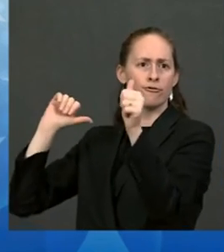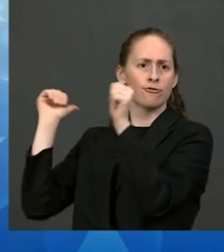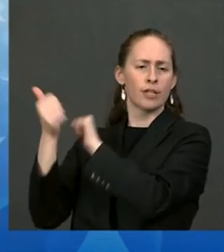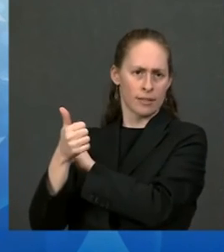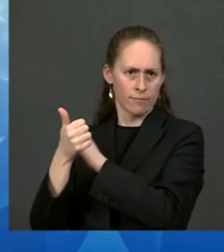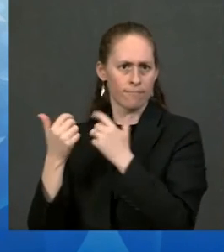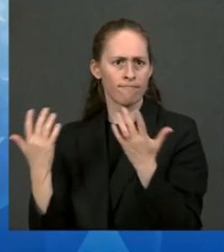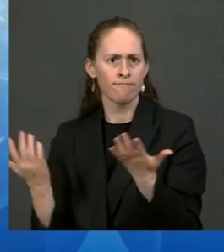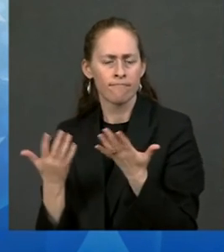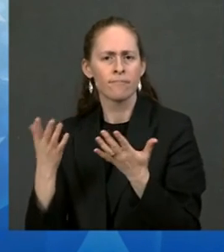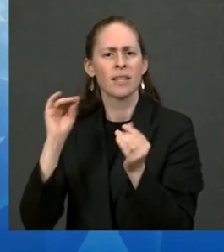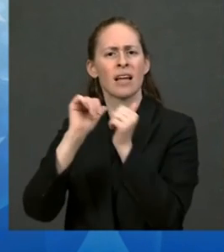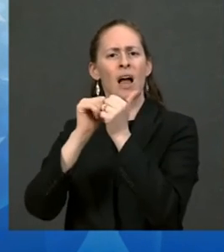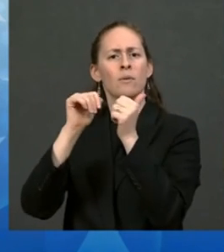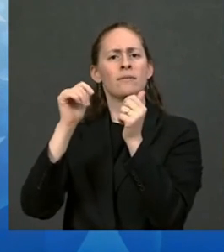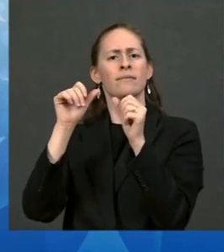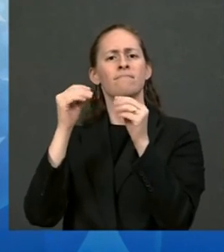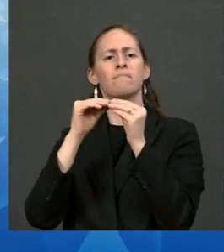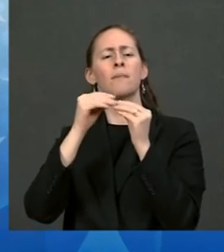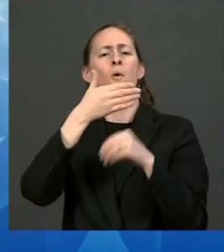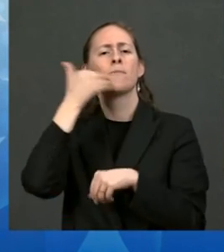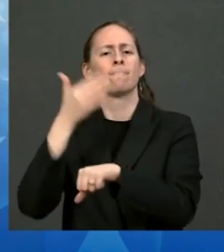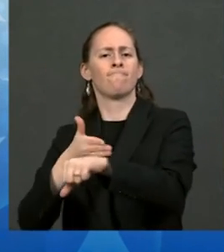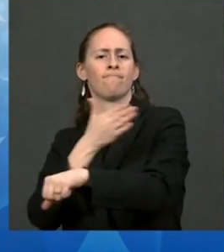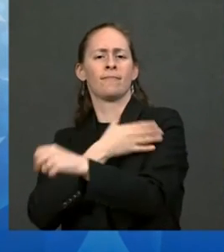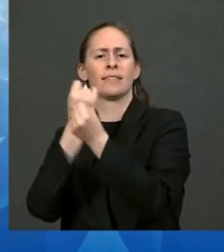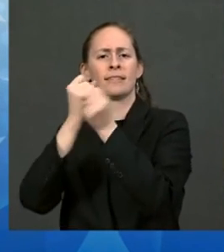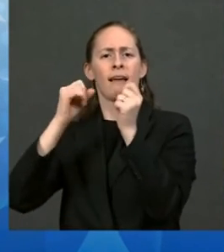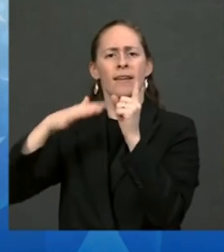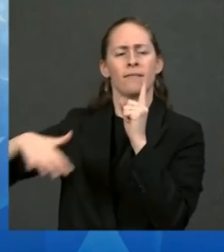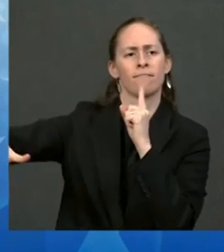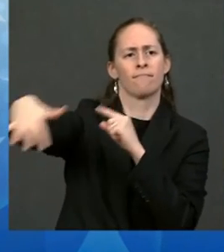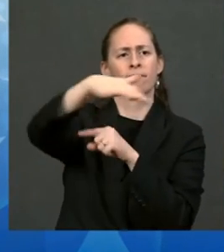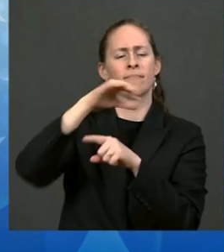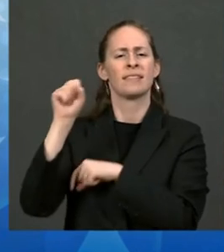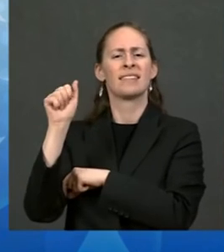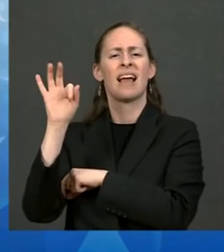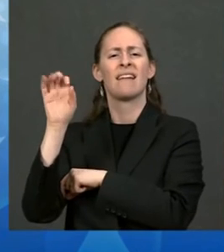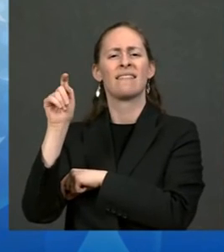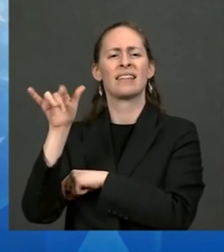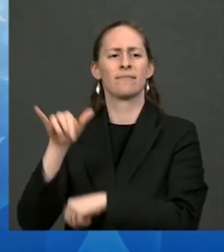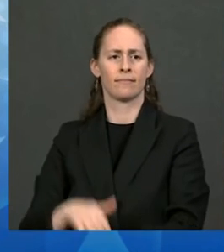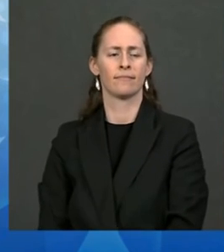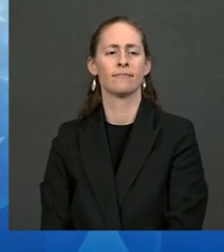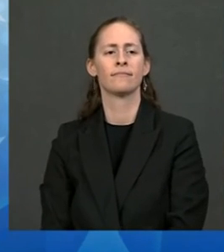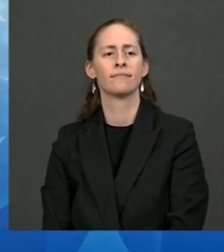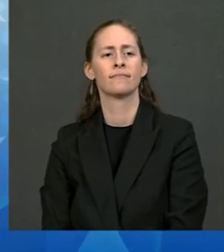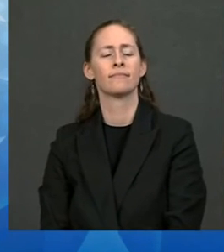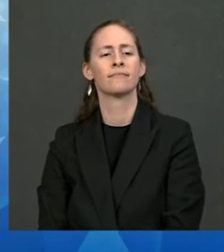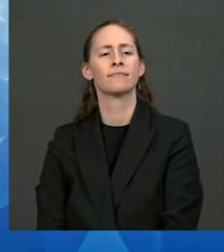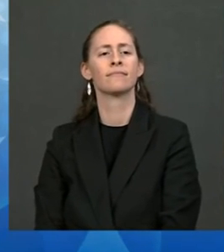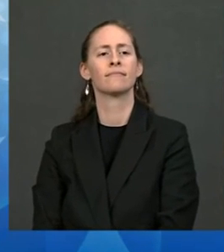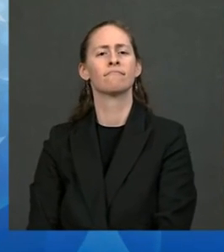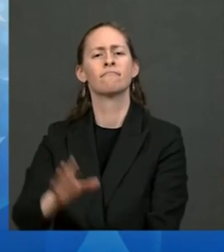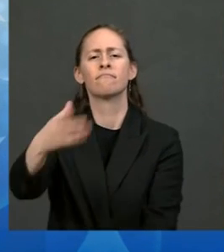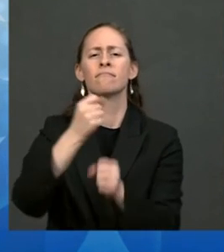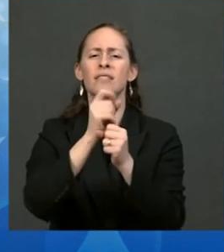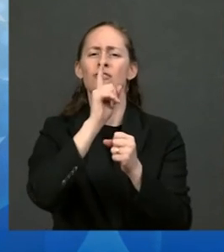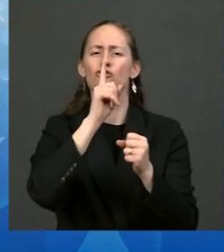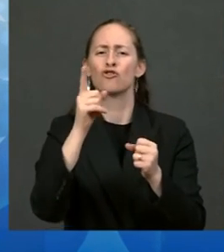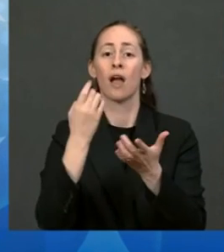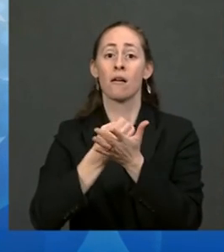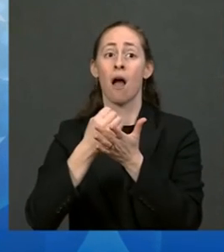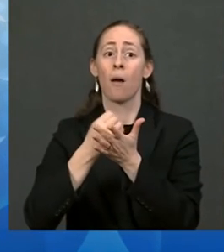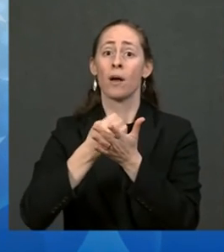rights and sacred lands, economic and workforce development and infrastructure, housing, and energy.